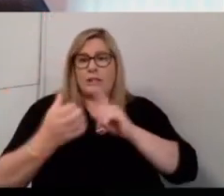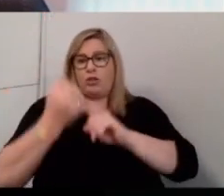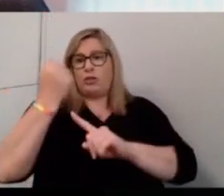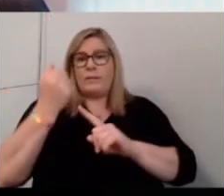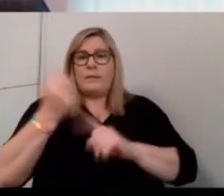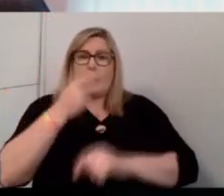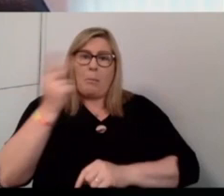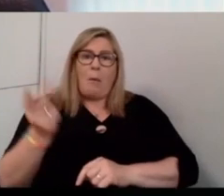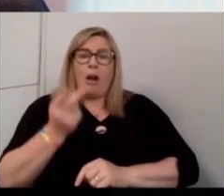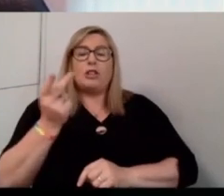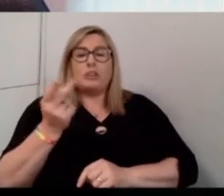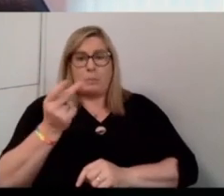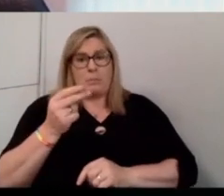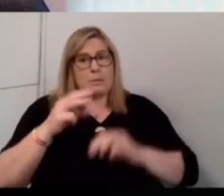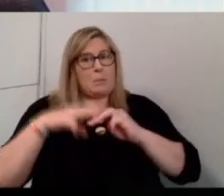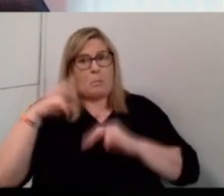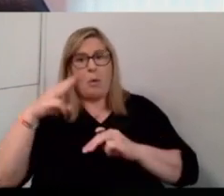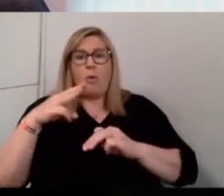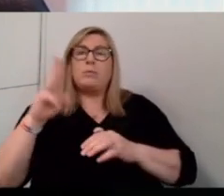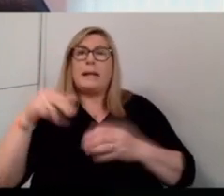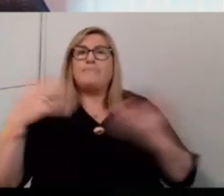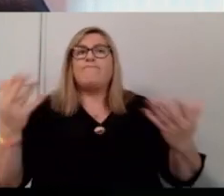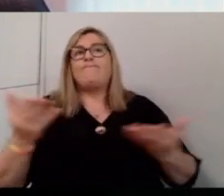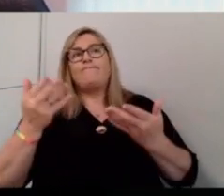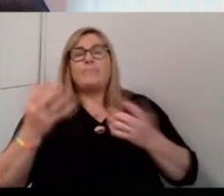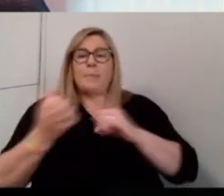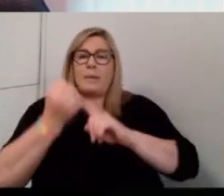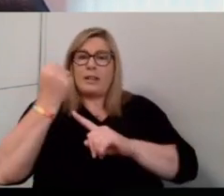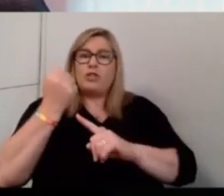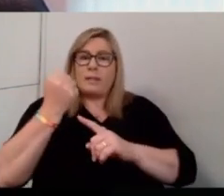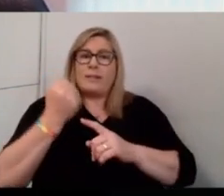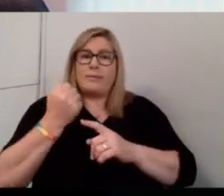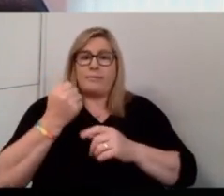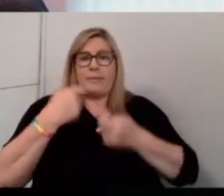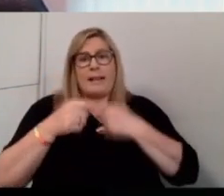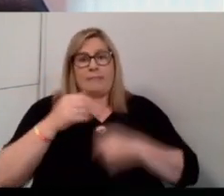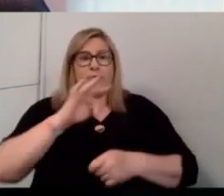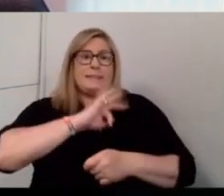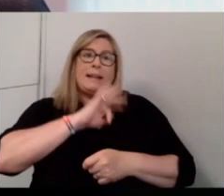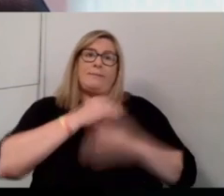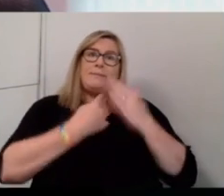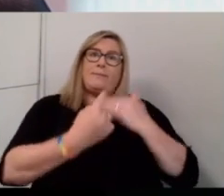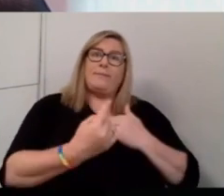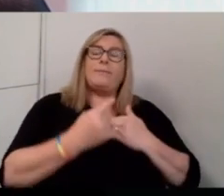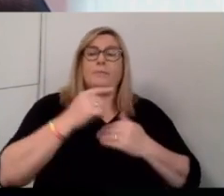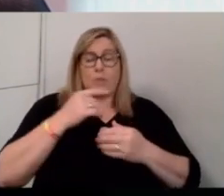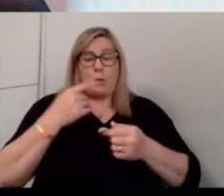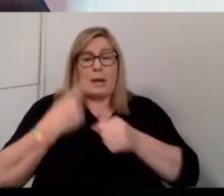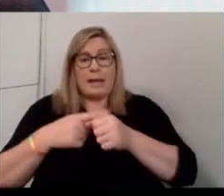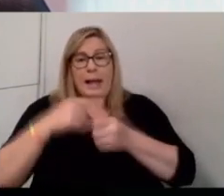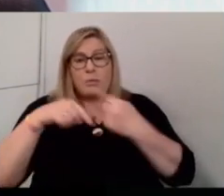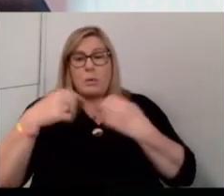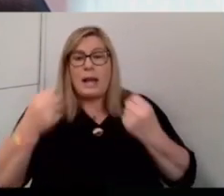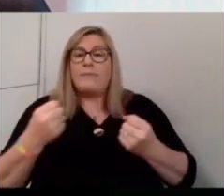partnership is much more that you can achieve independently. And again, we've a lot of supports for